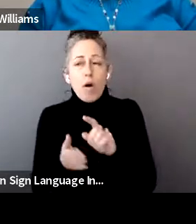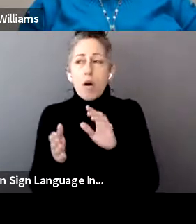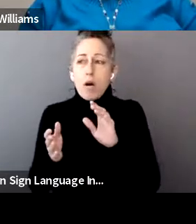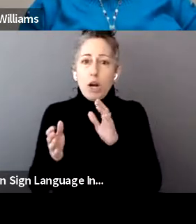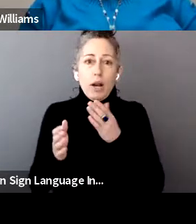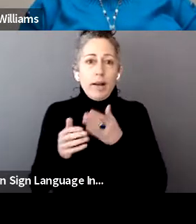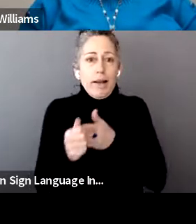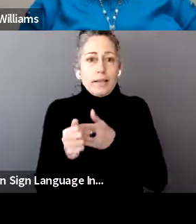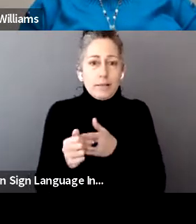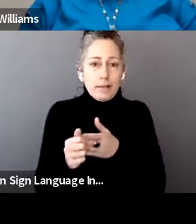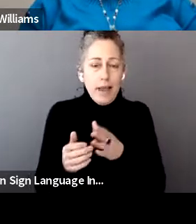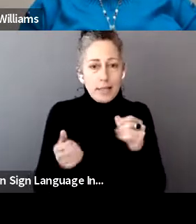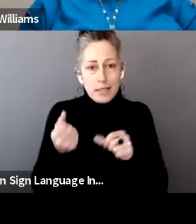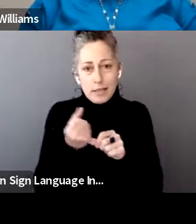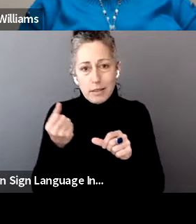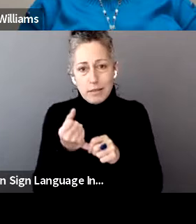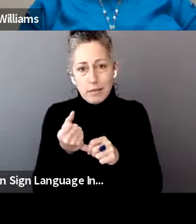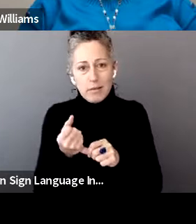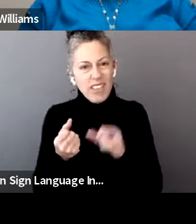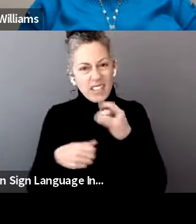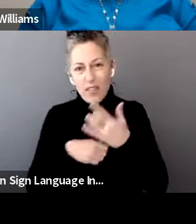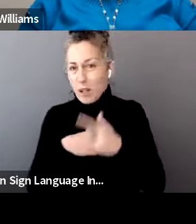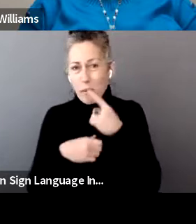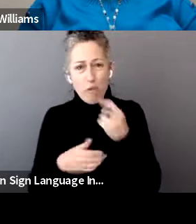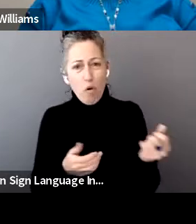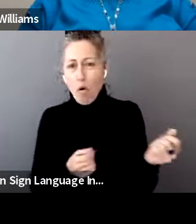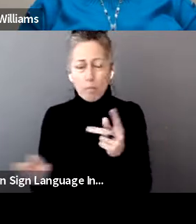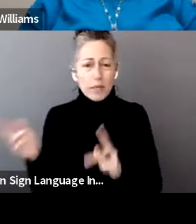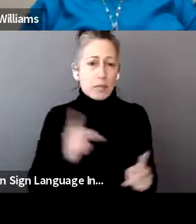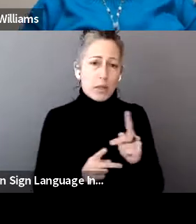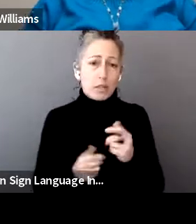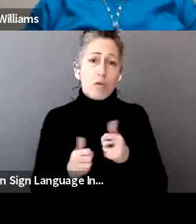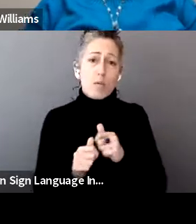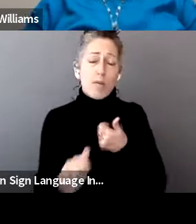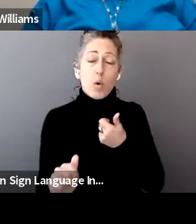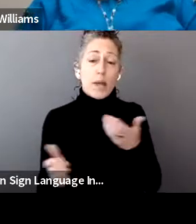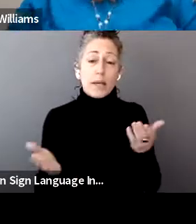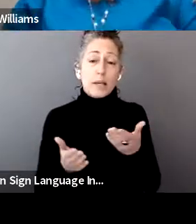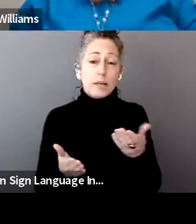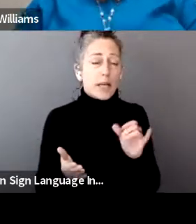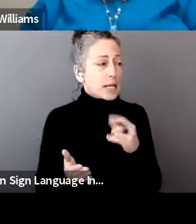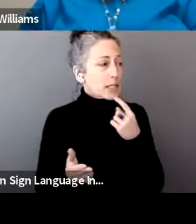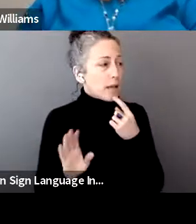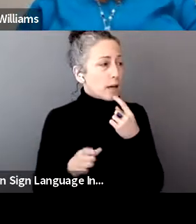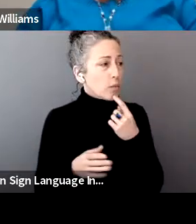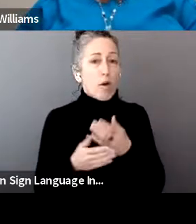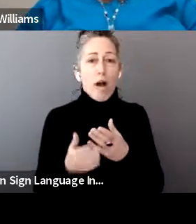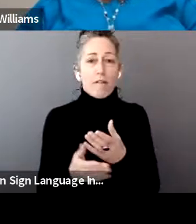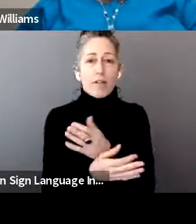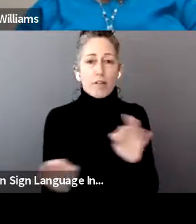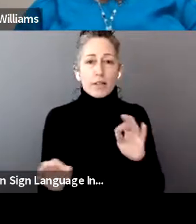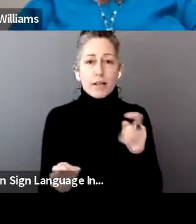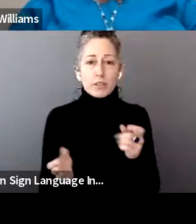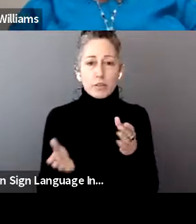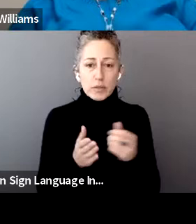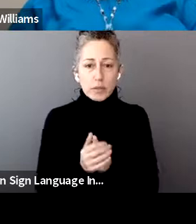guidance and the assistance that's available to everybody. And try to avoid, you know, that we, like I said, we offer free tax services. There's a lot